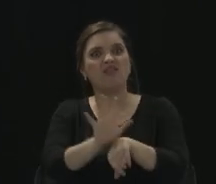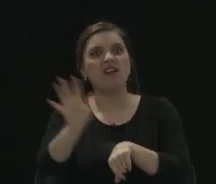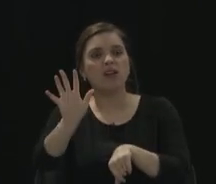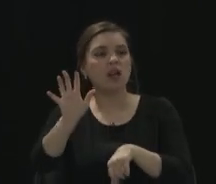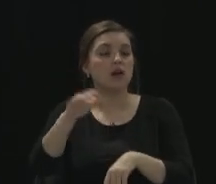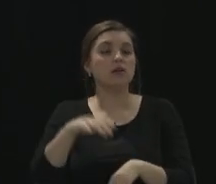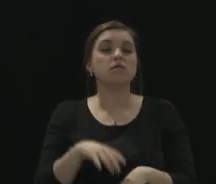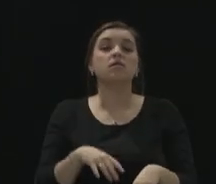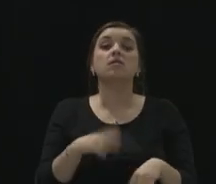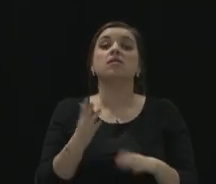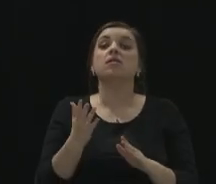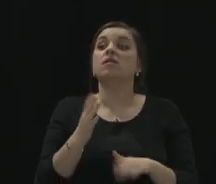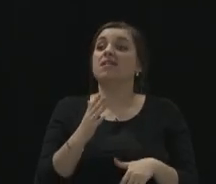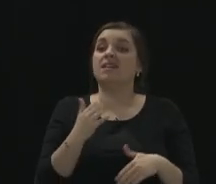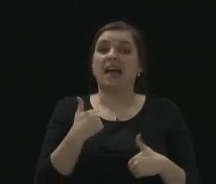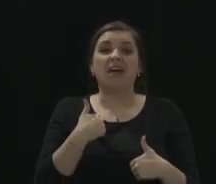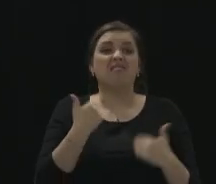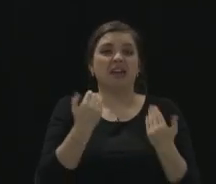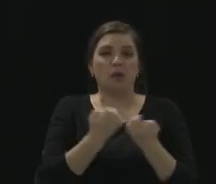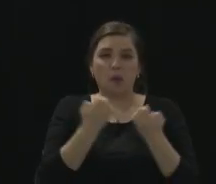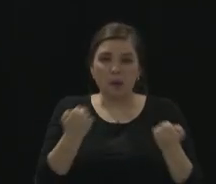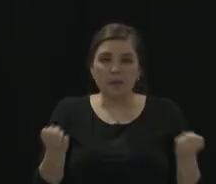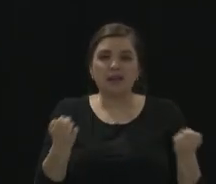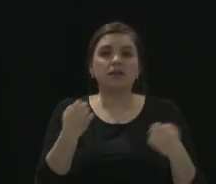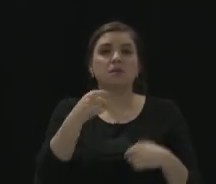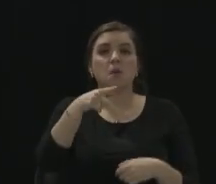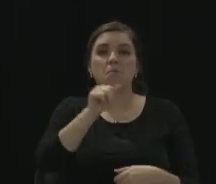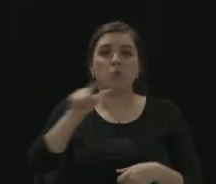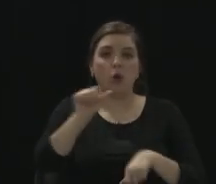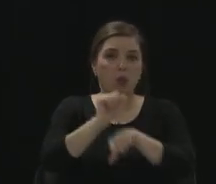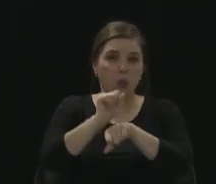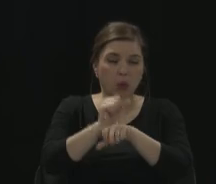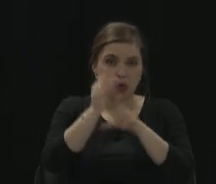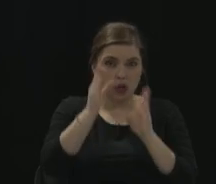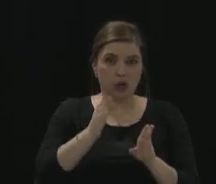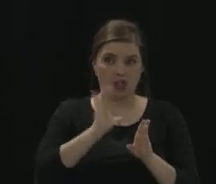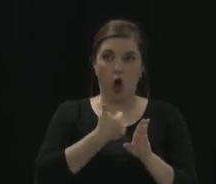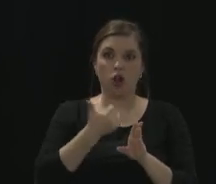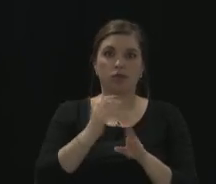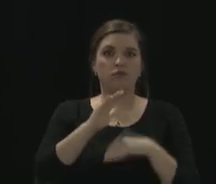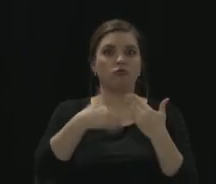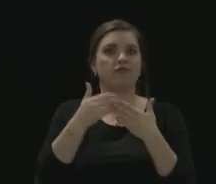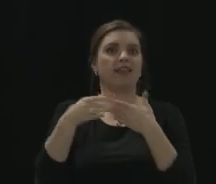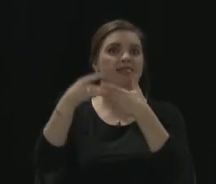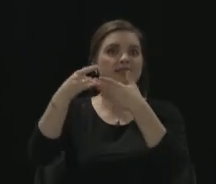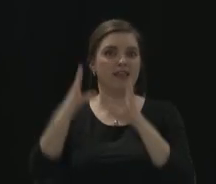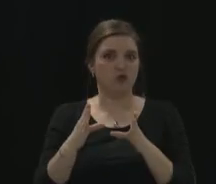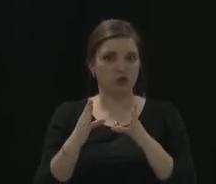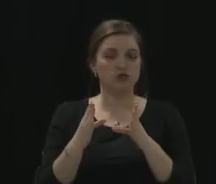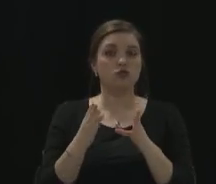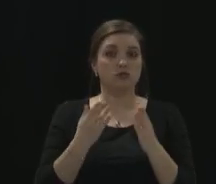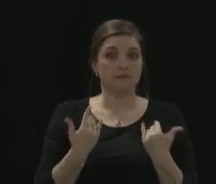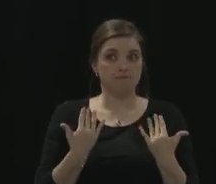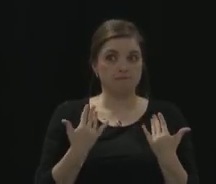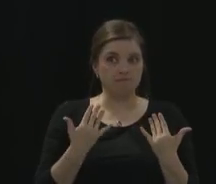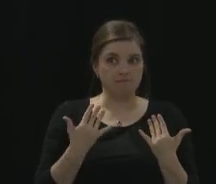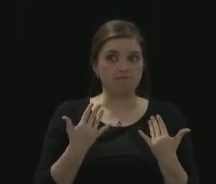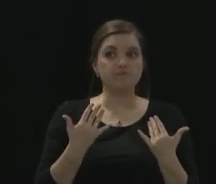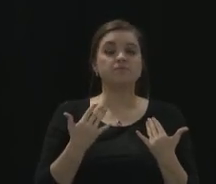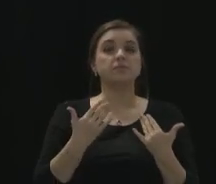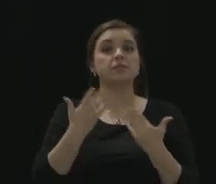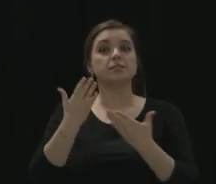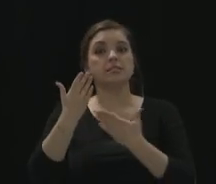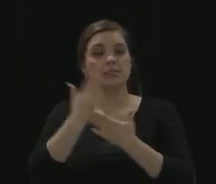And our poll workers, our lead poll workers are waiting for us to transition some of that information from early voting